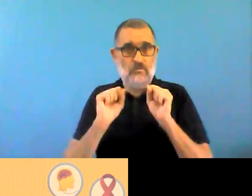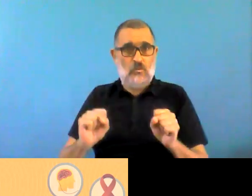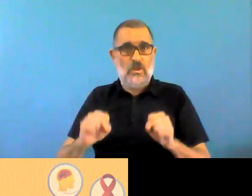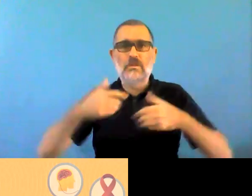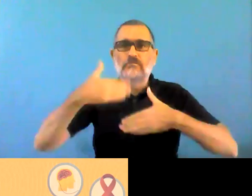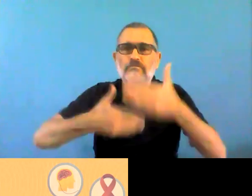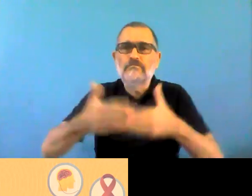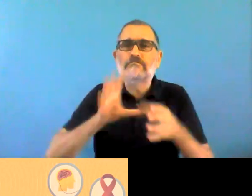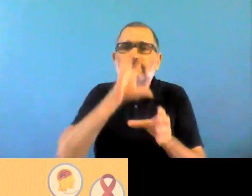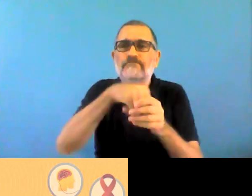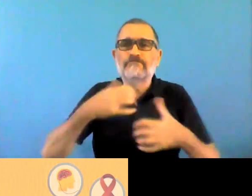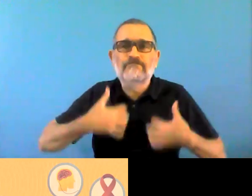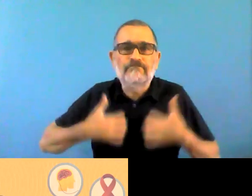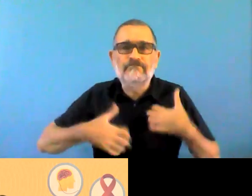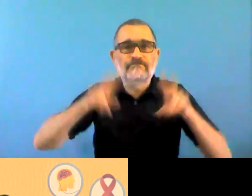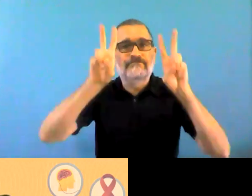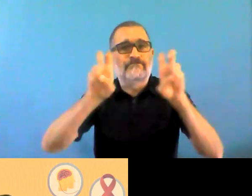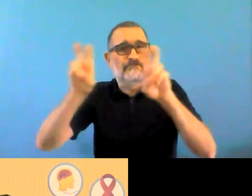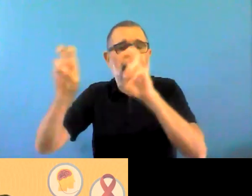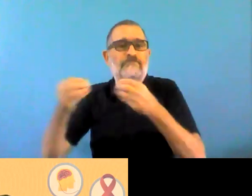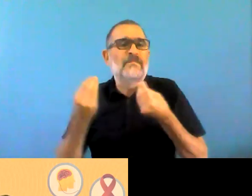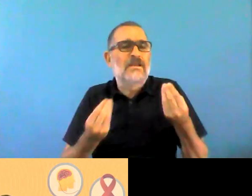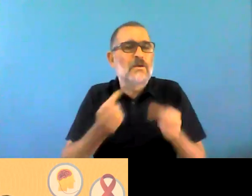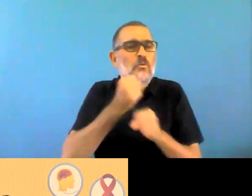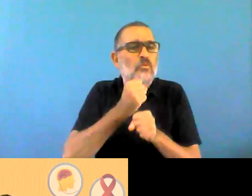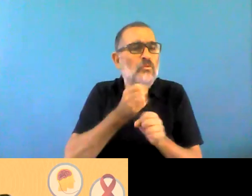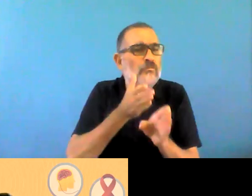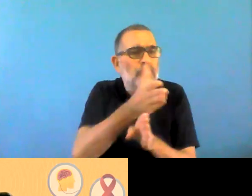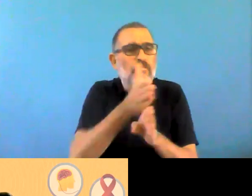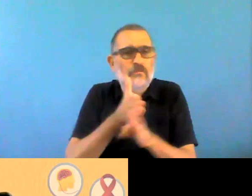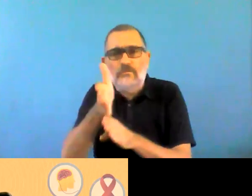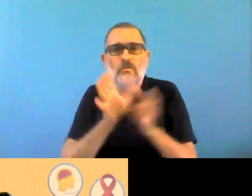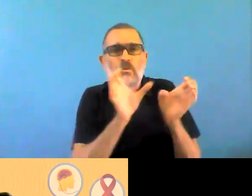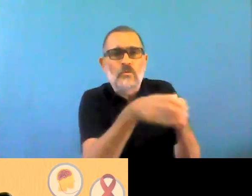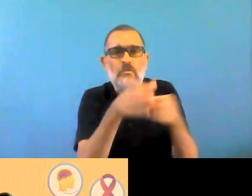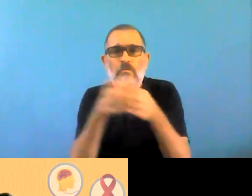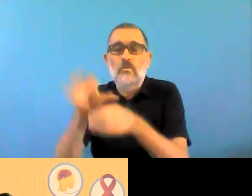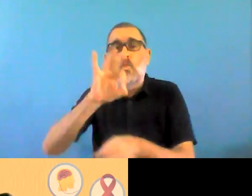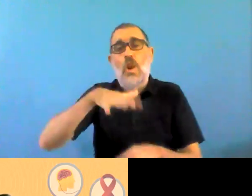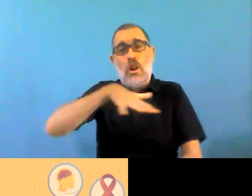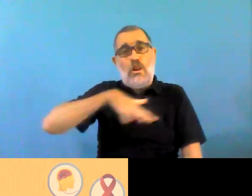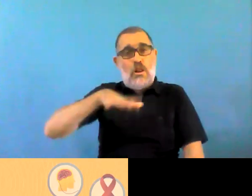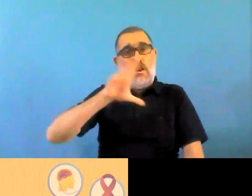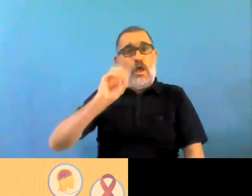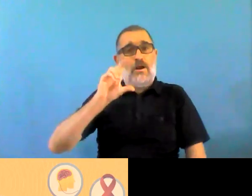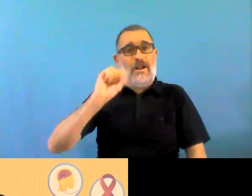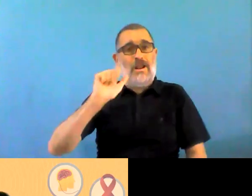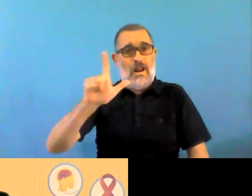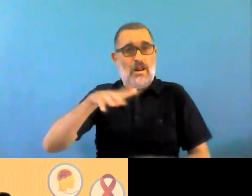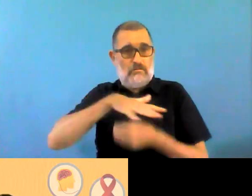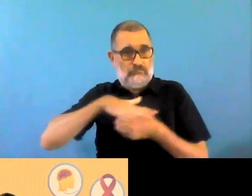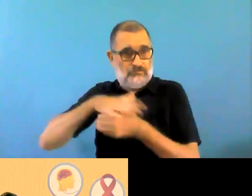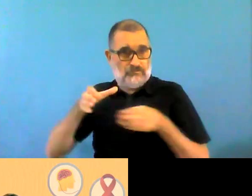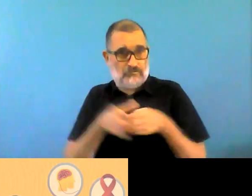providing support in generating some kind of momentum